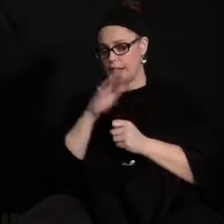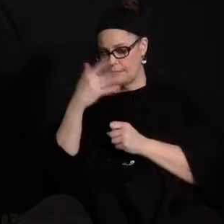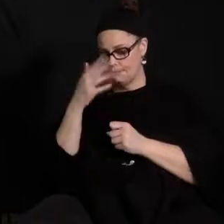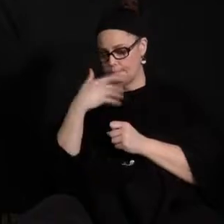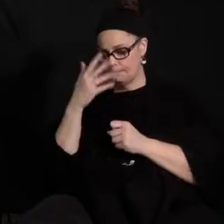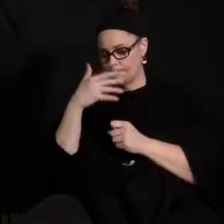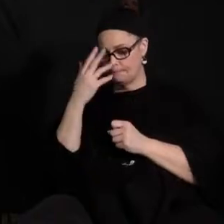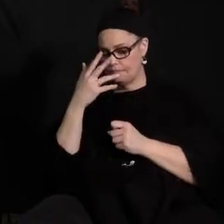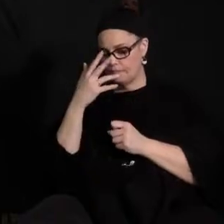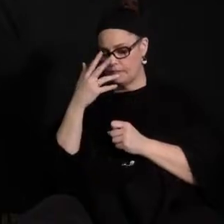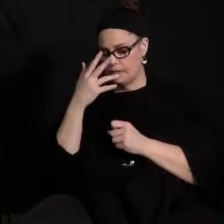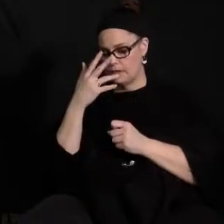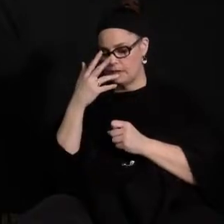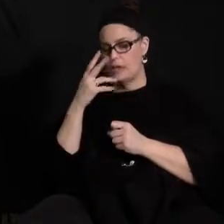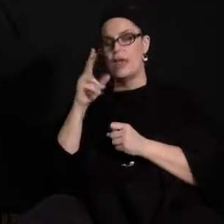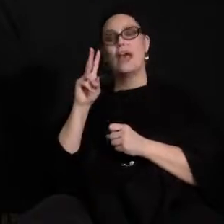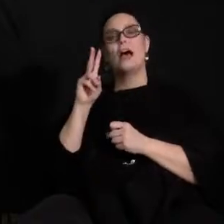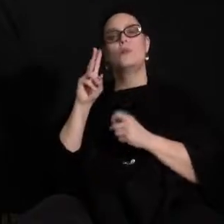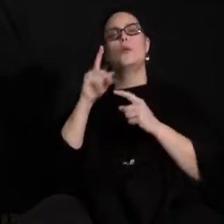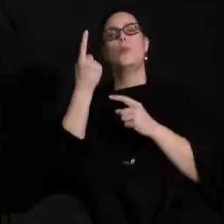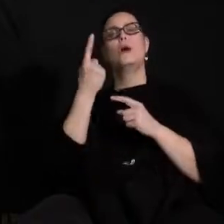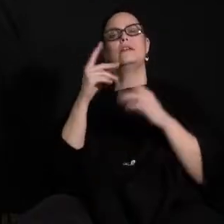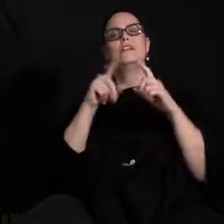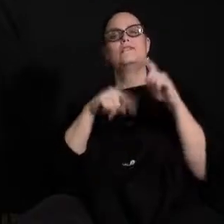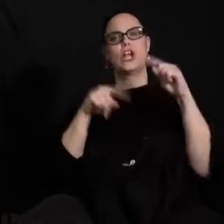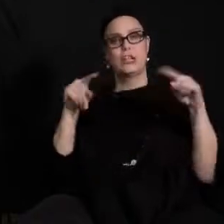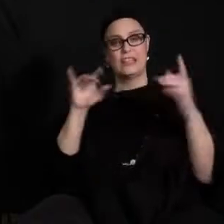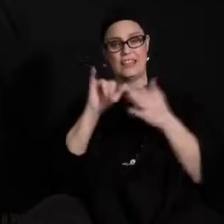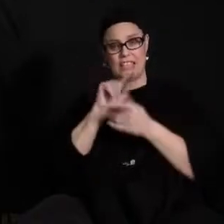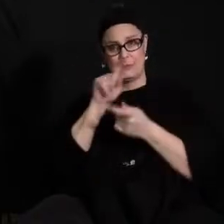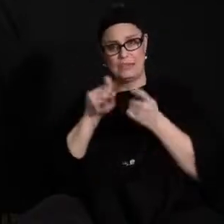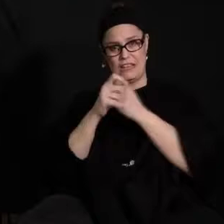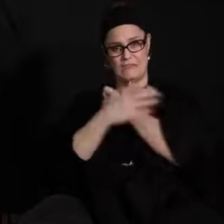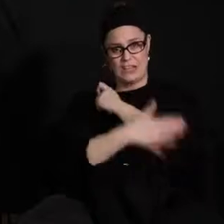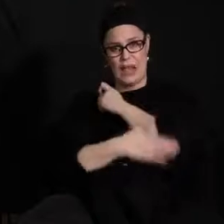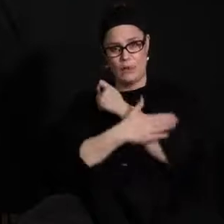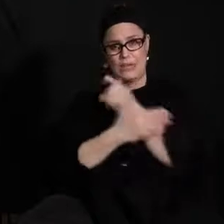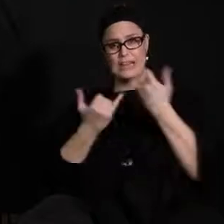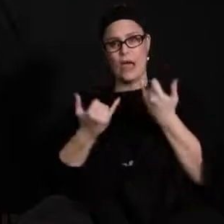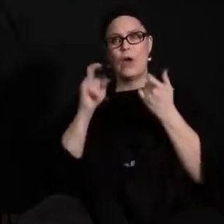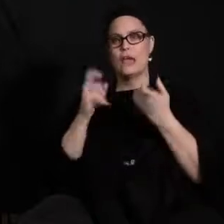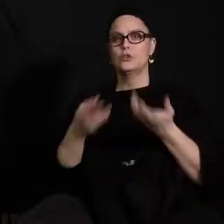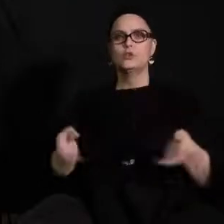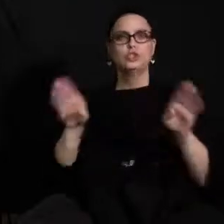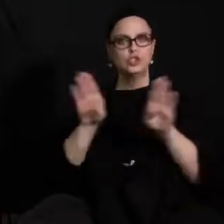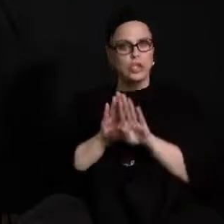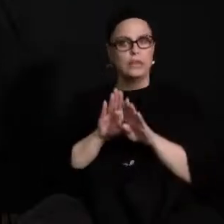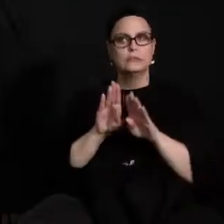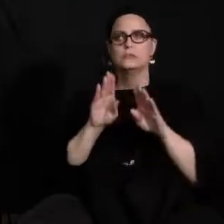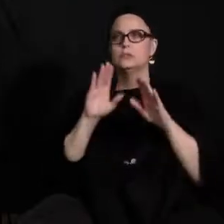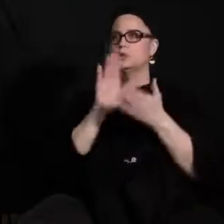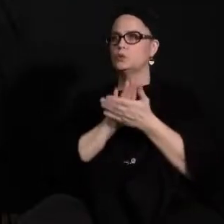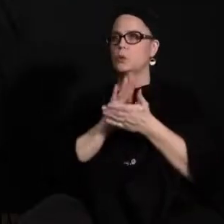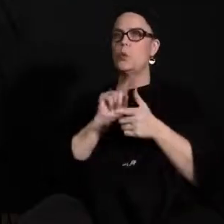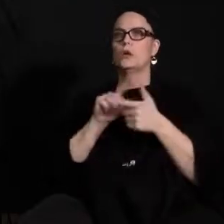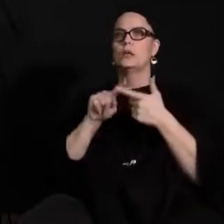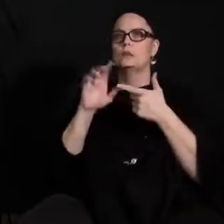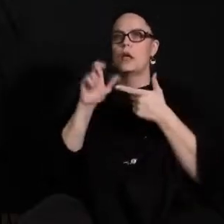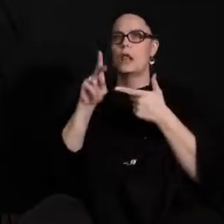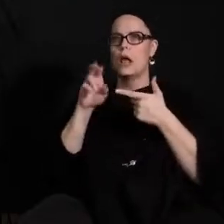you know in one of the variants and as a result that particular county has had to for a couple weeks shut down club sports school athletics